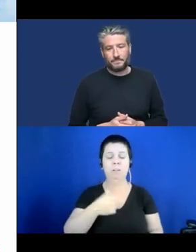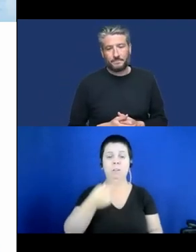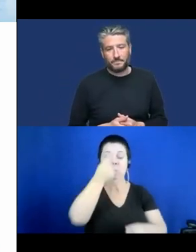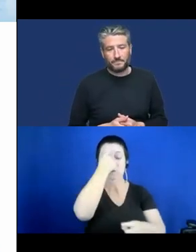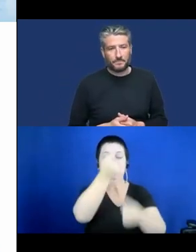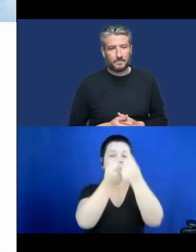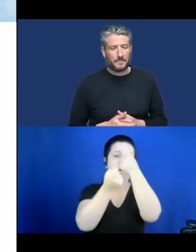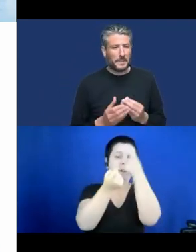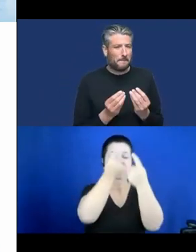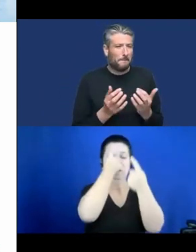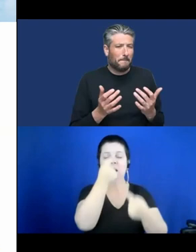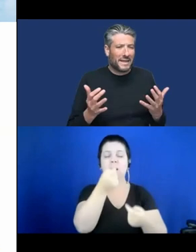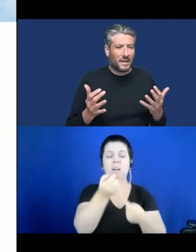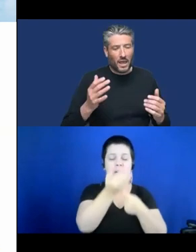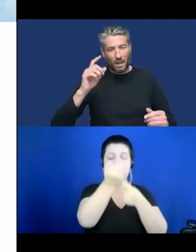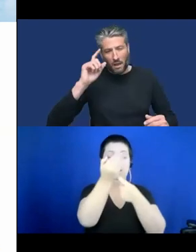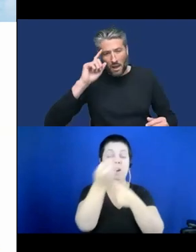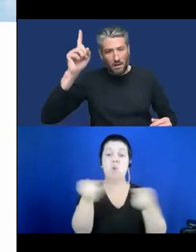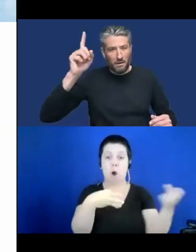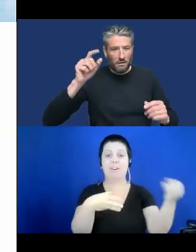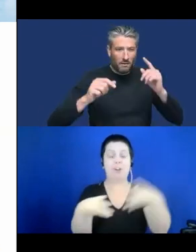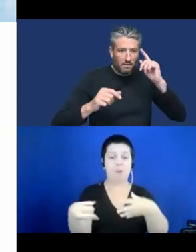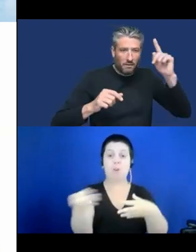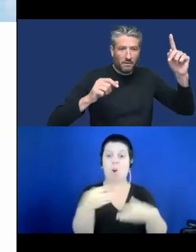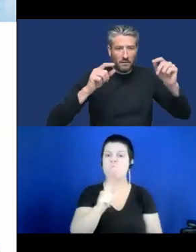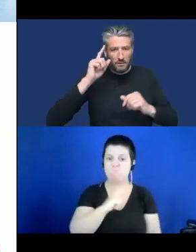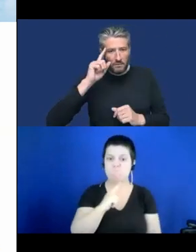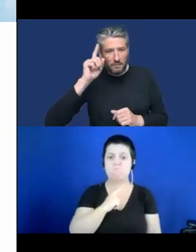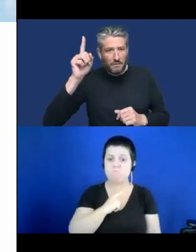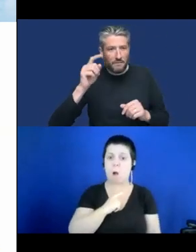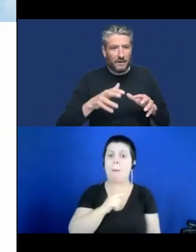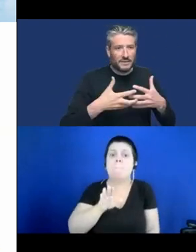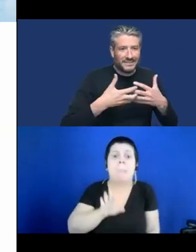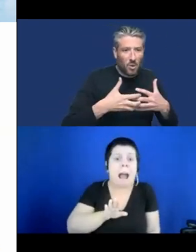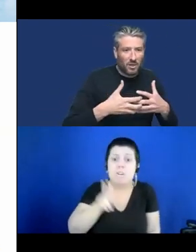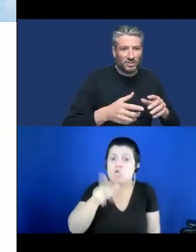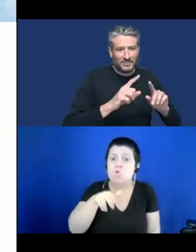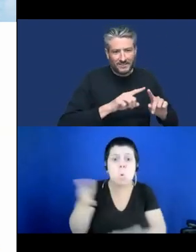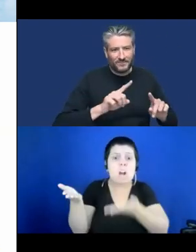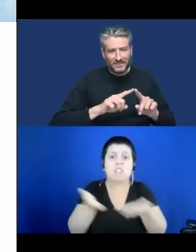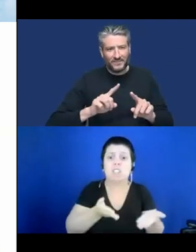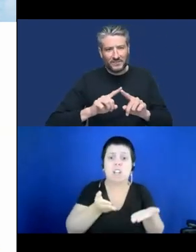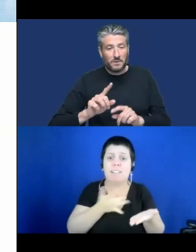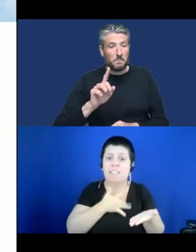reach the patient or the healthcare. How come? How can it be like this?